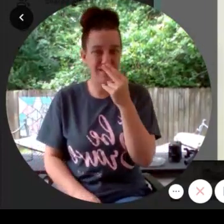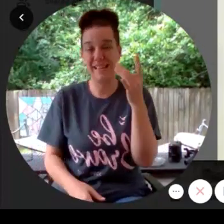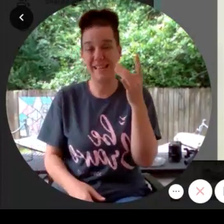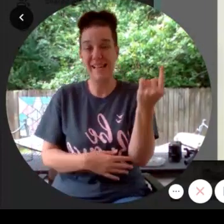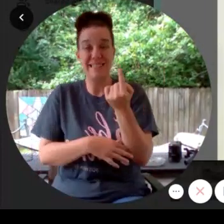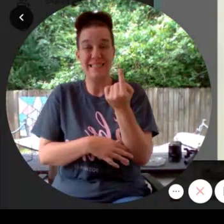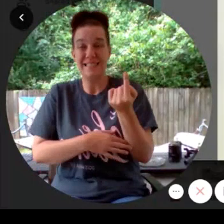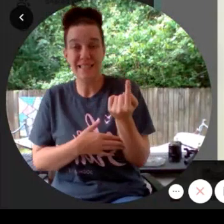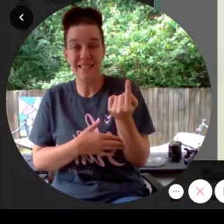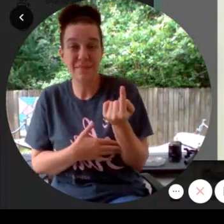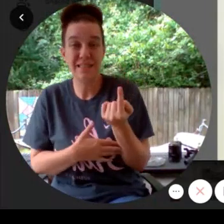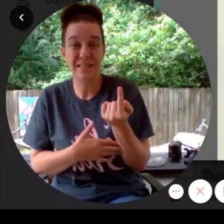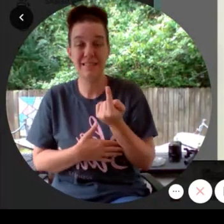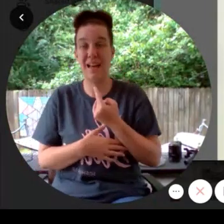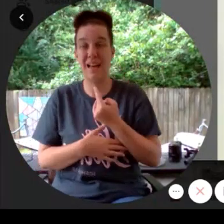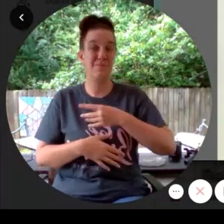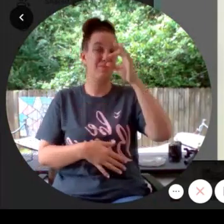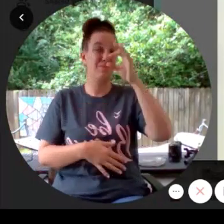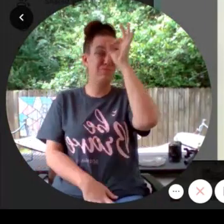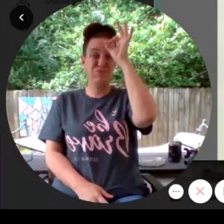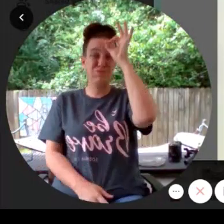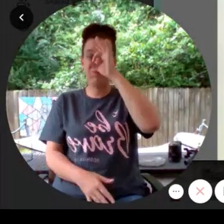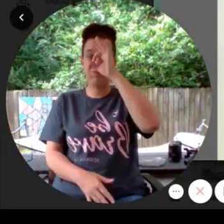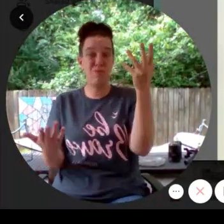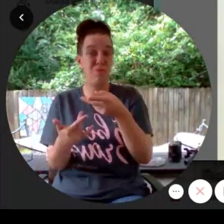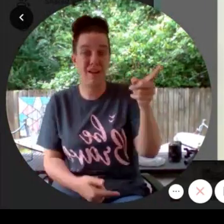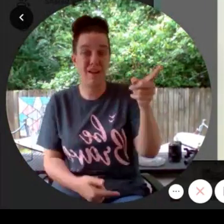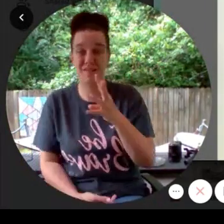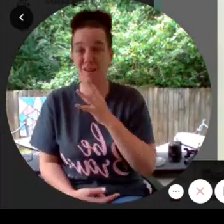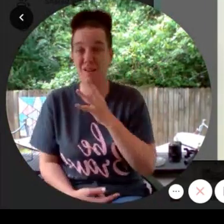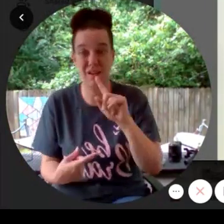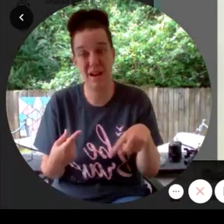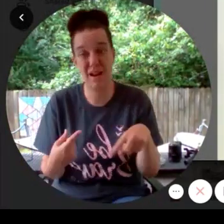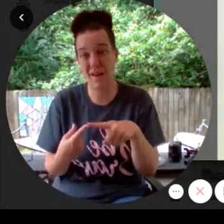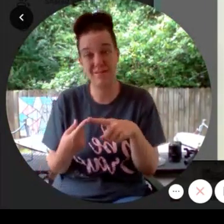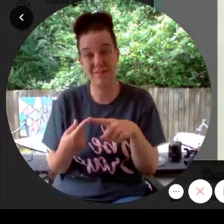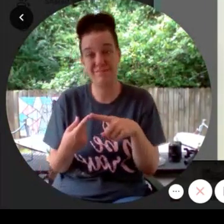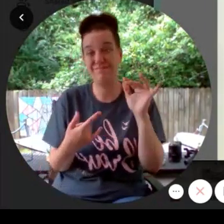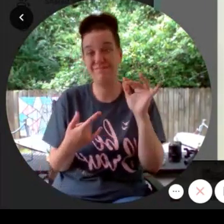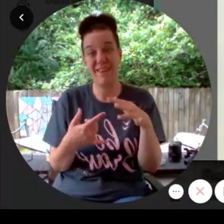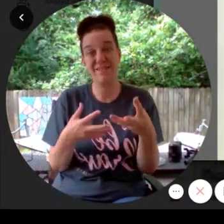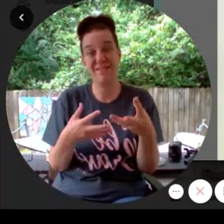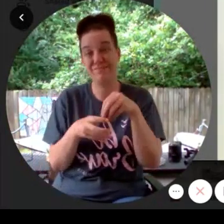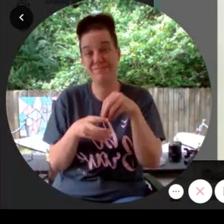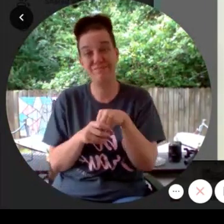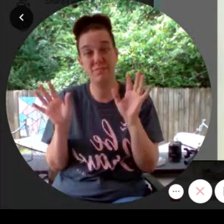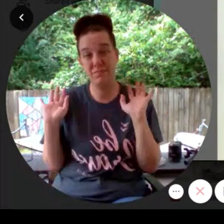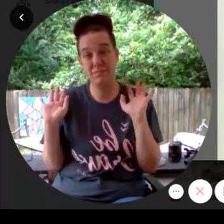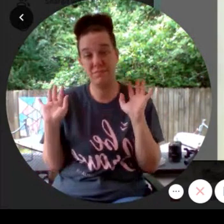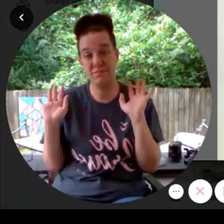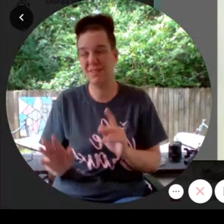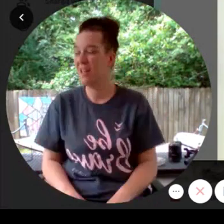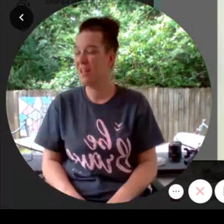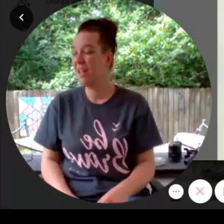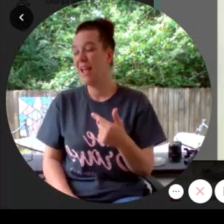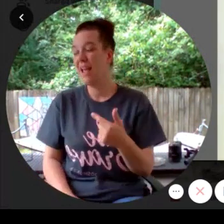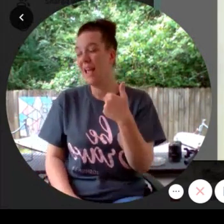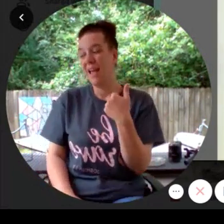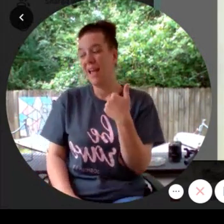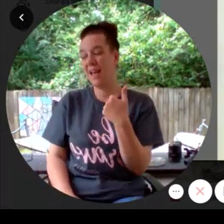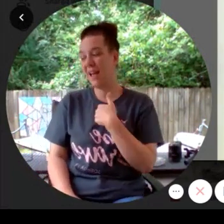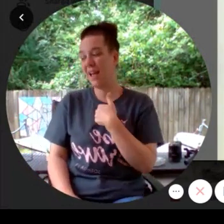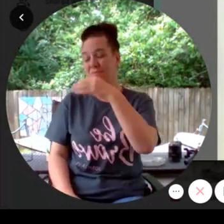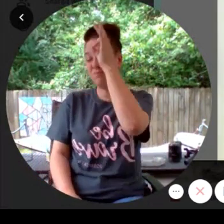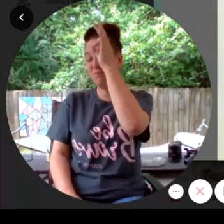idea what he was talking about. I have no idea what you're talking about.